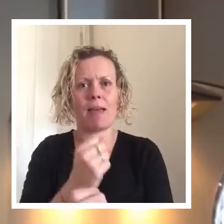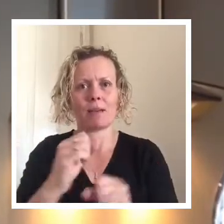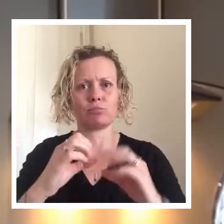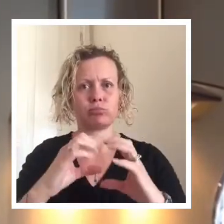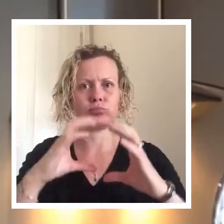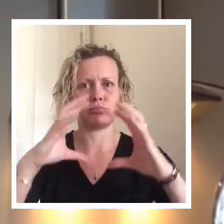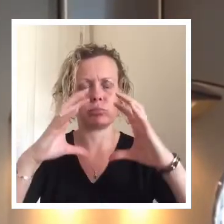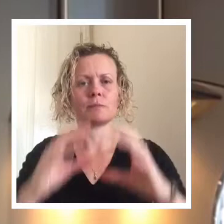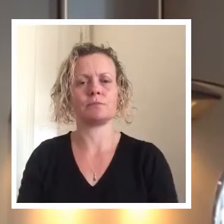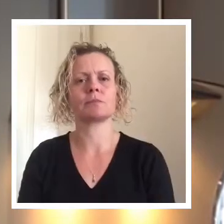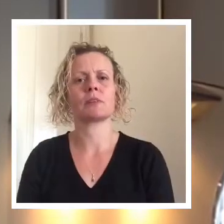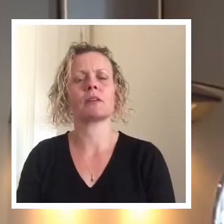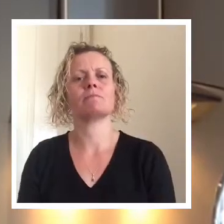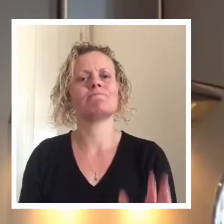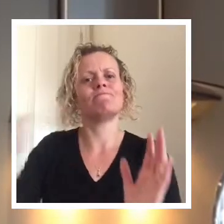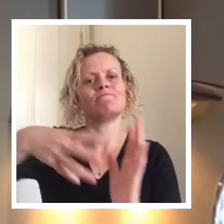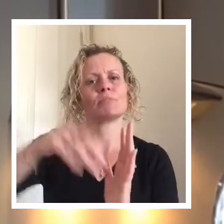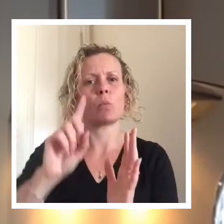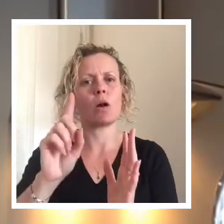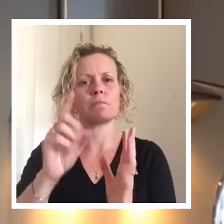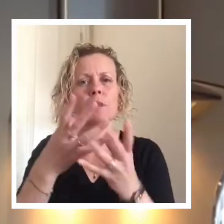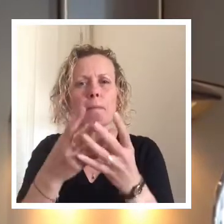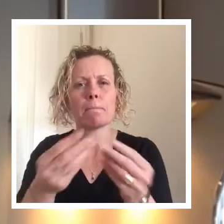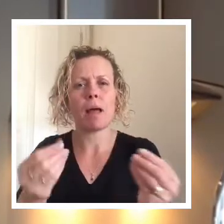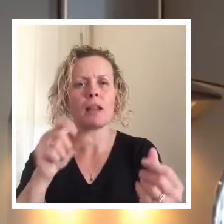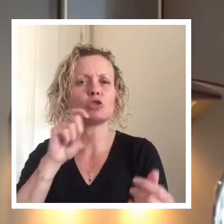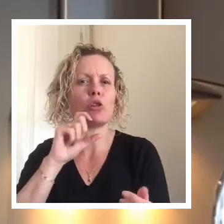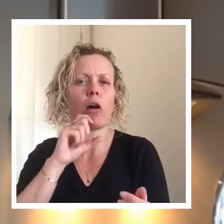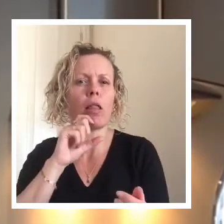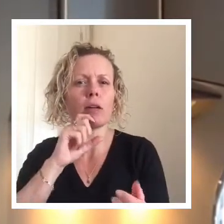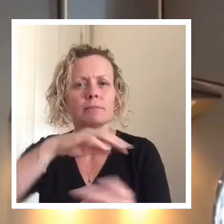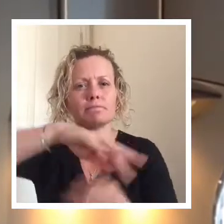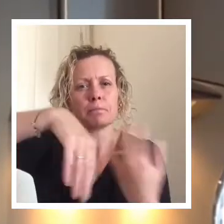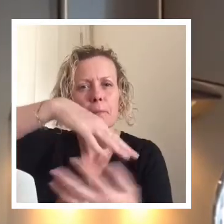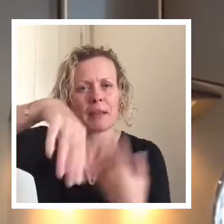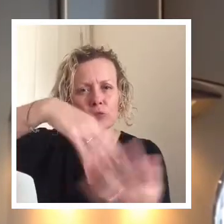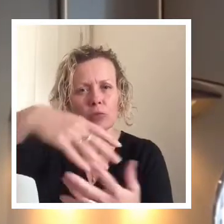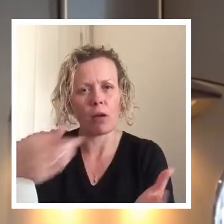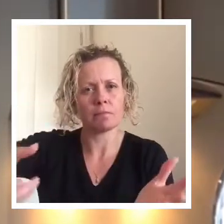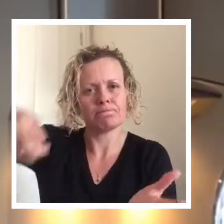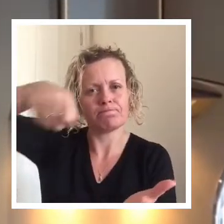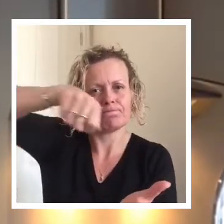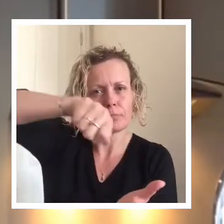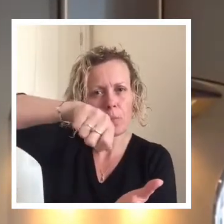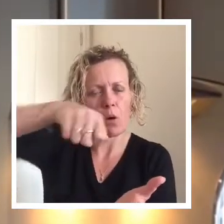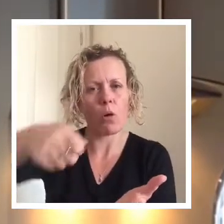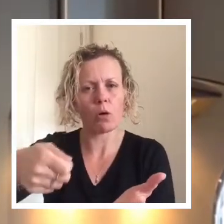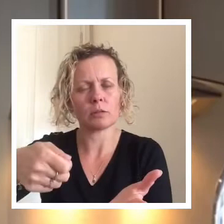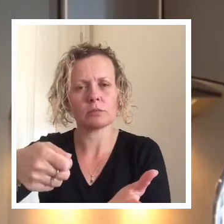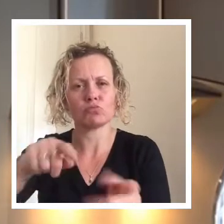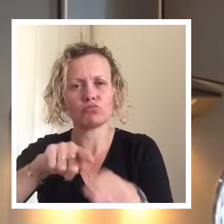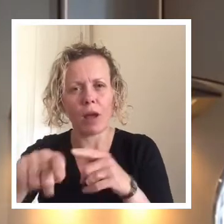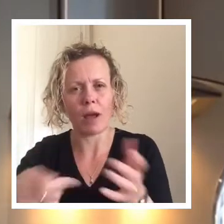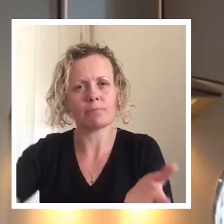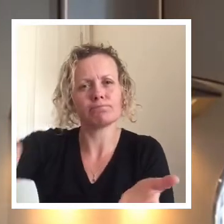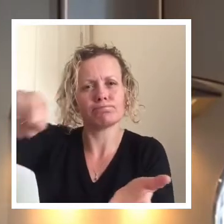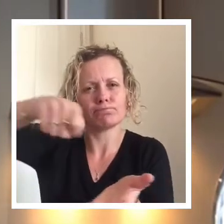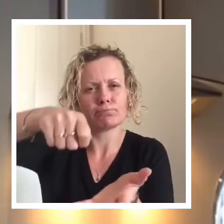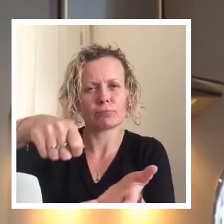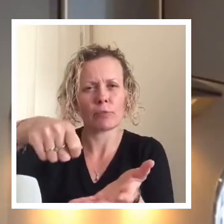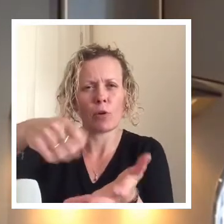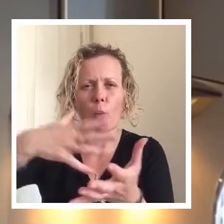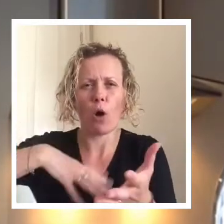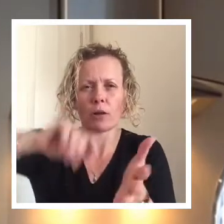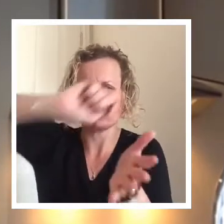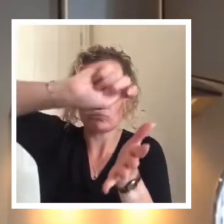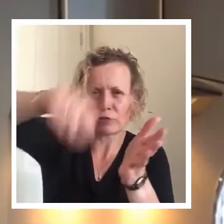melted dark chocolate in with our mixture. Get as much out as we